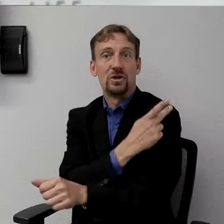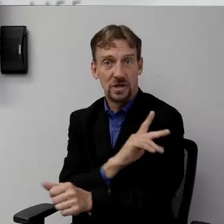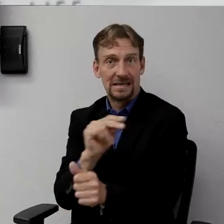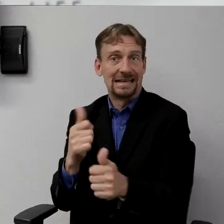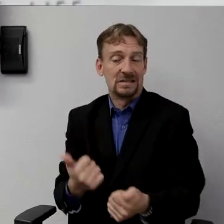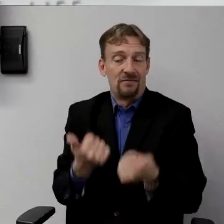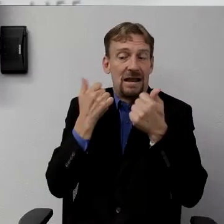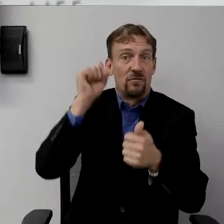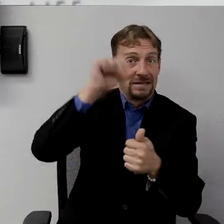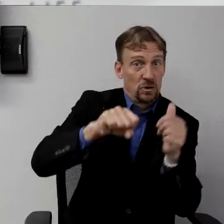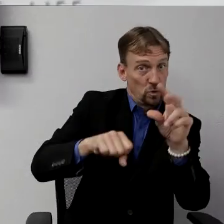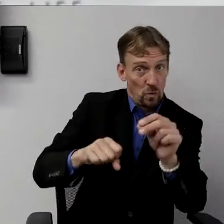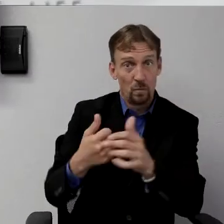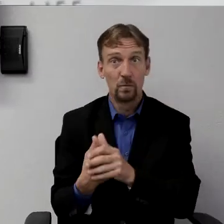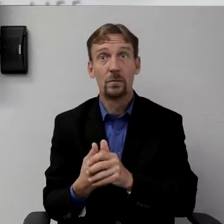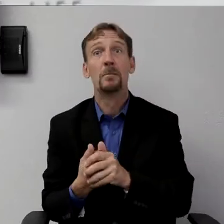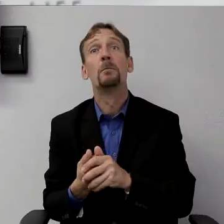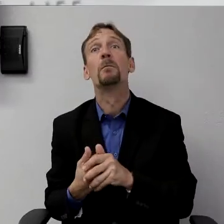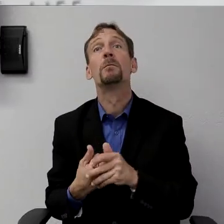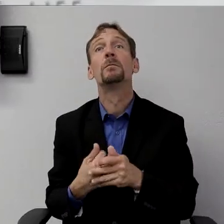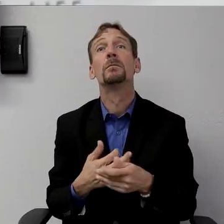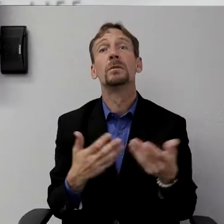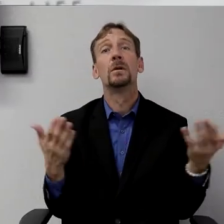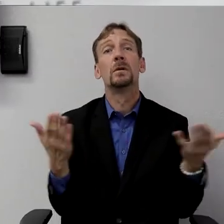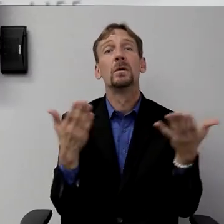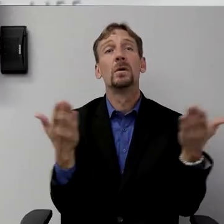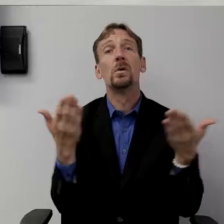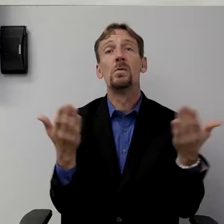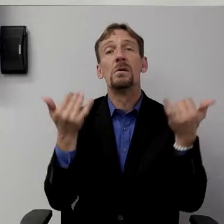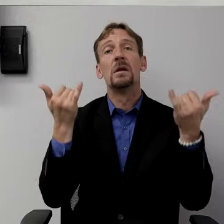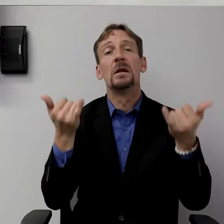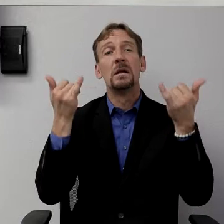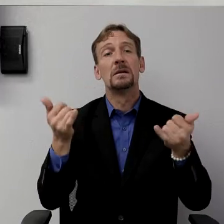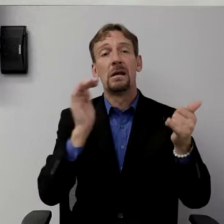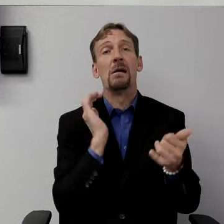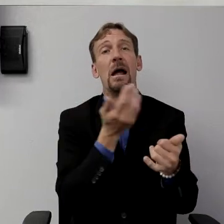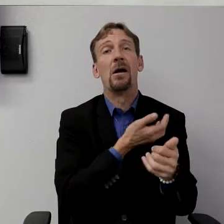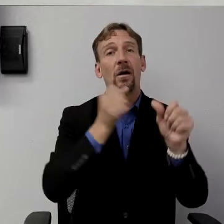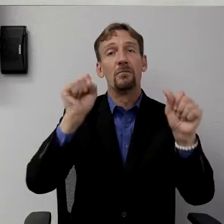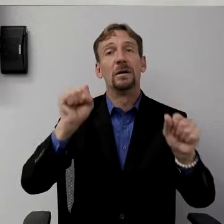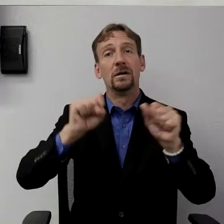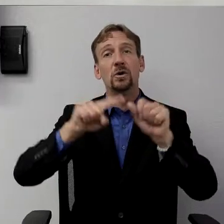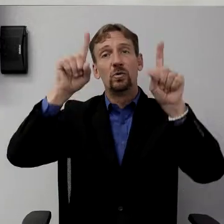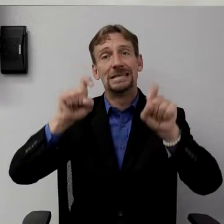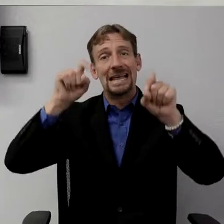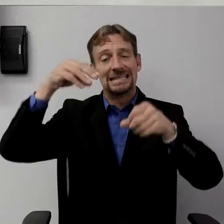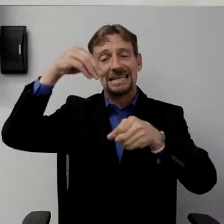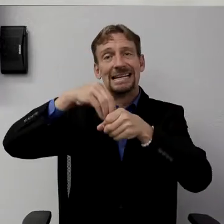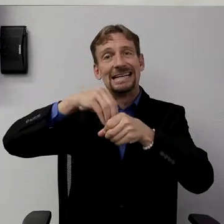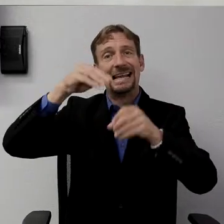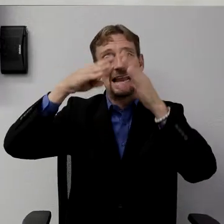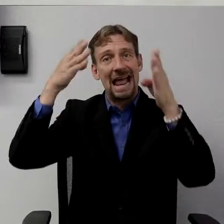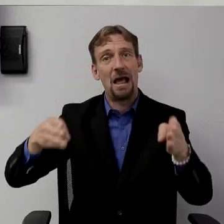What is the current status of our in-house testing capabilities? Yes, one of the more